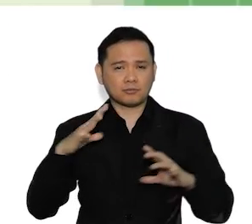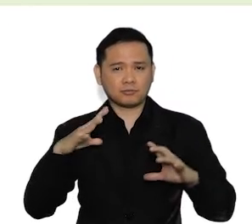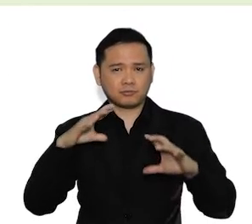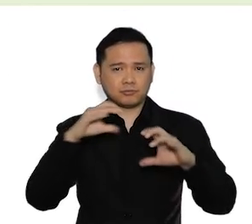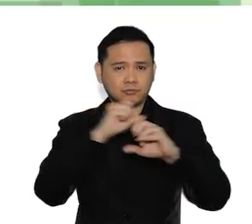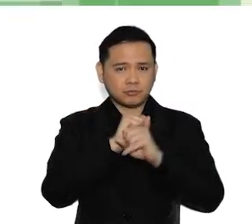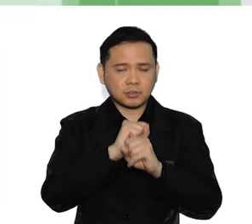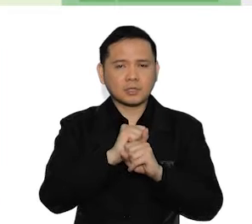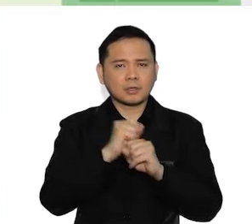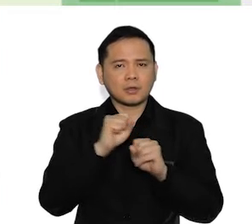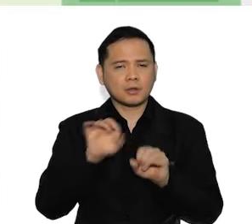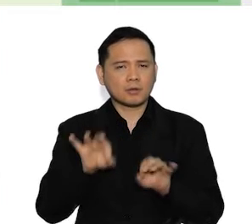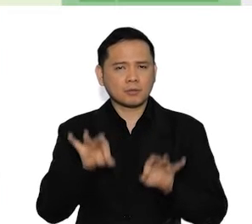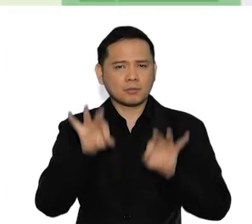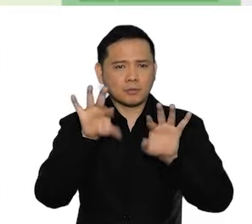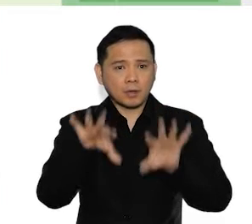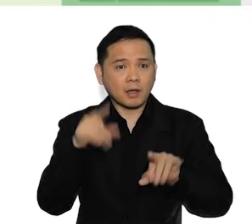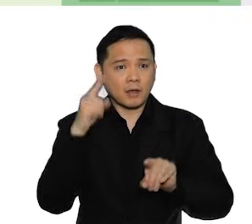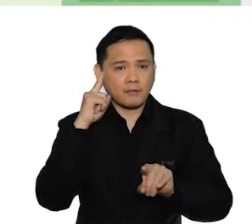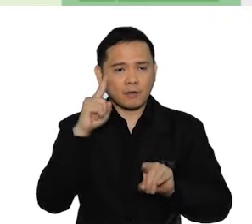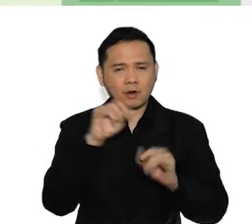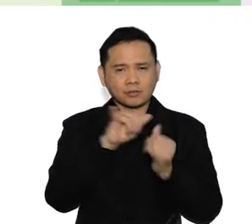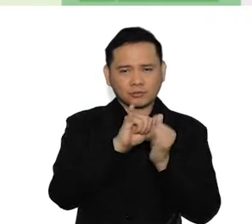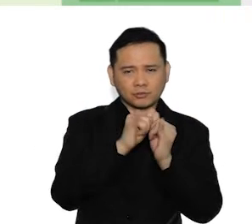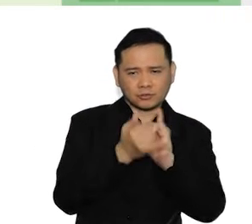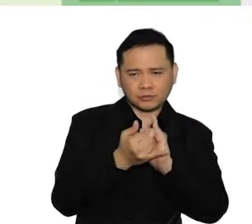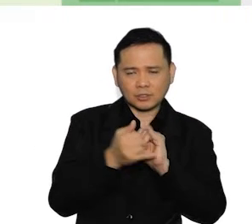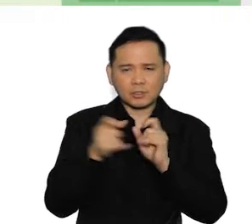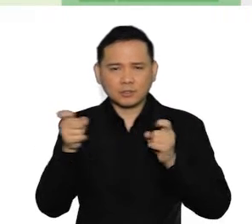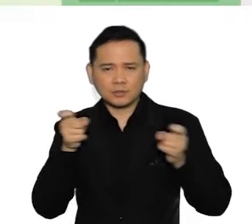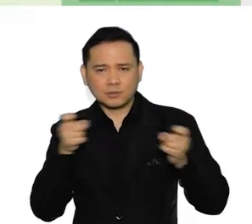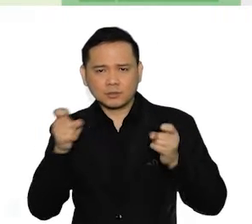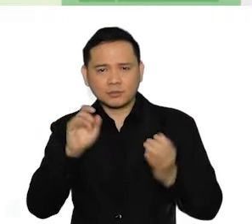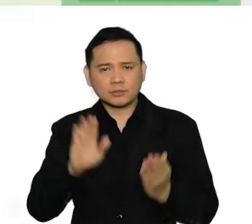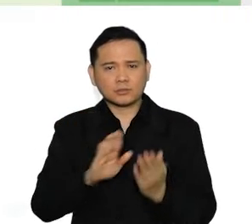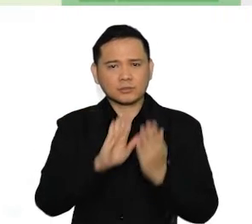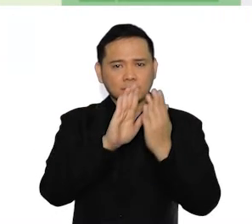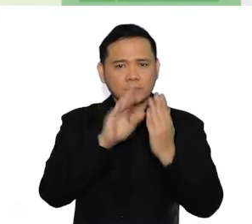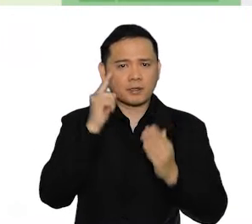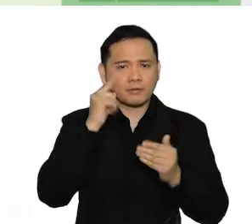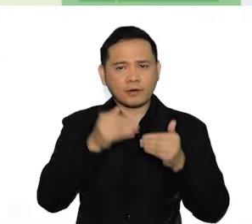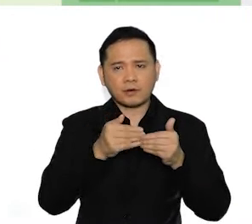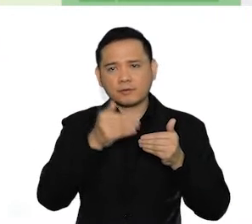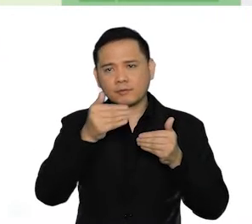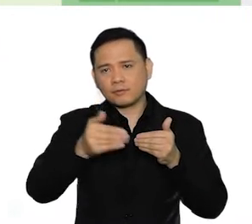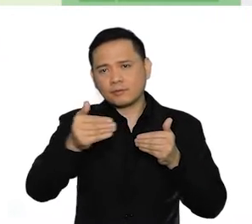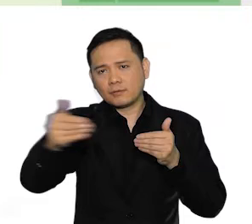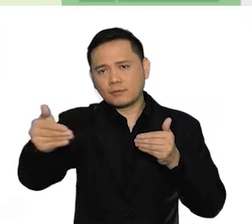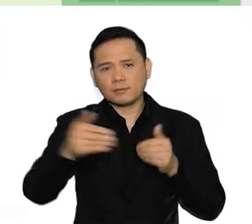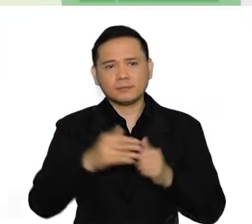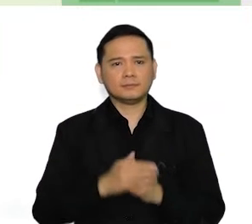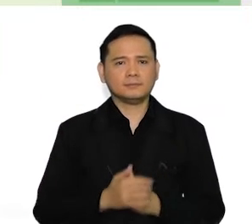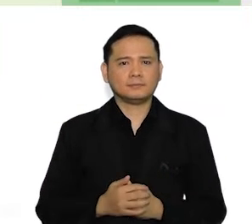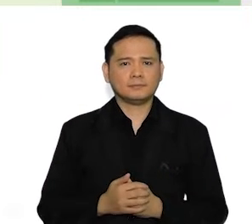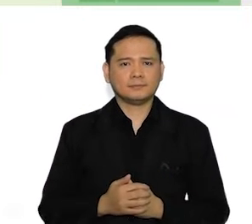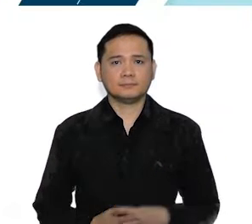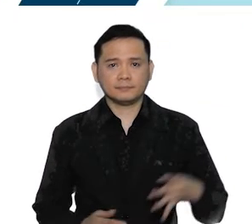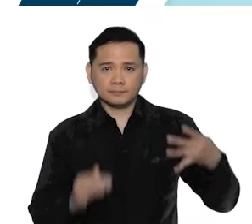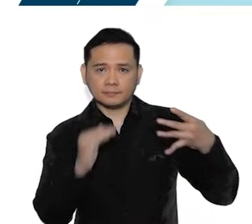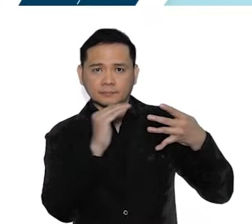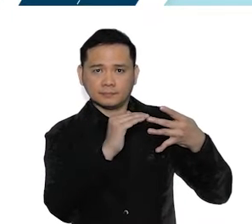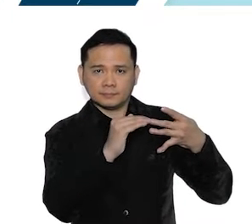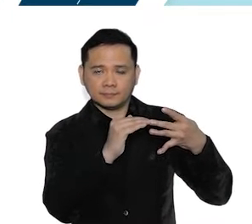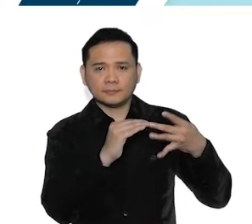summary serves as your basis when brainstorming the adaptation and mitigation strategies in the next stage.